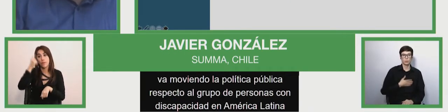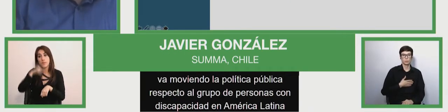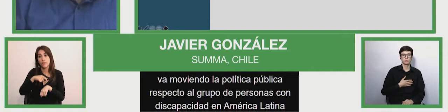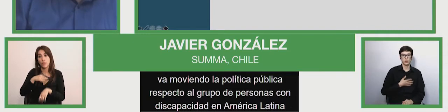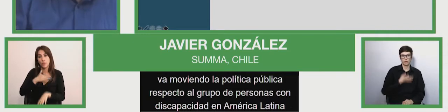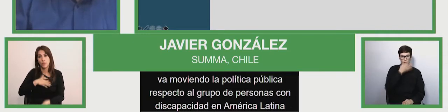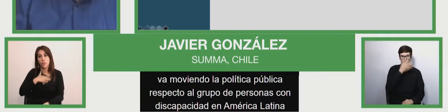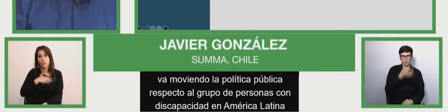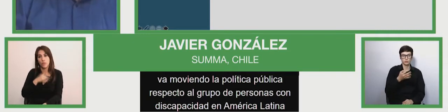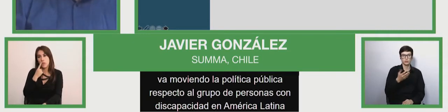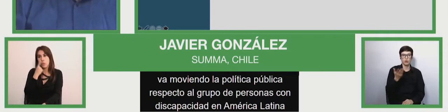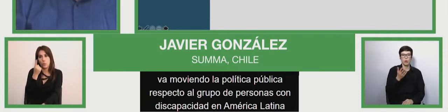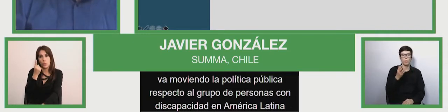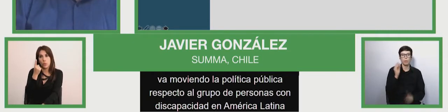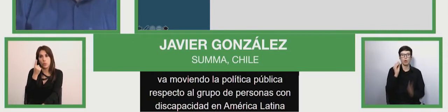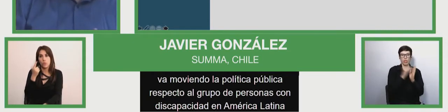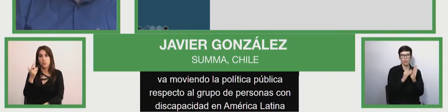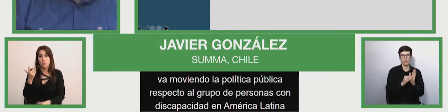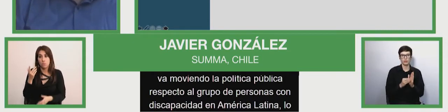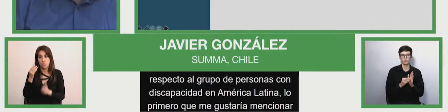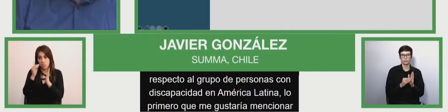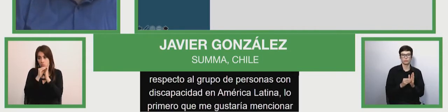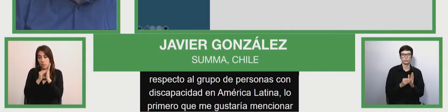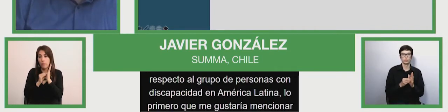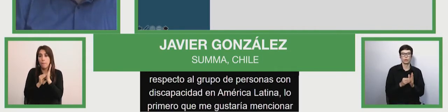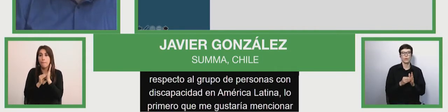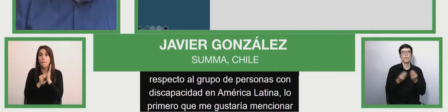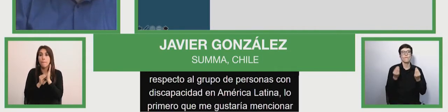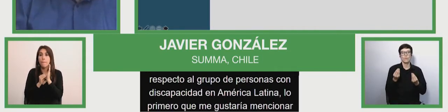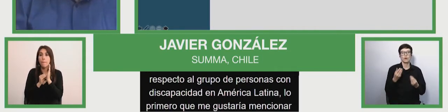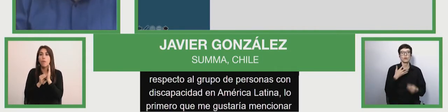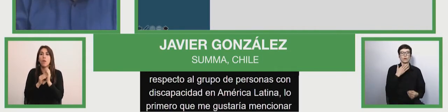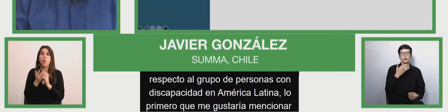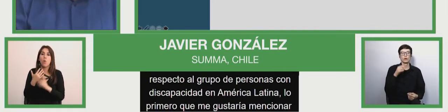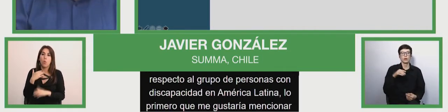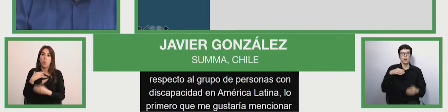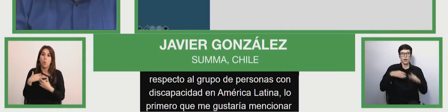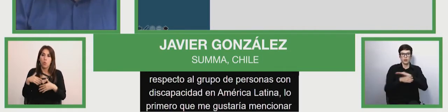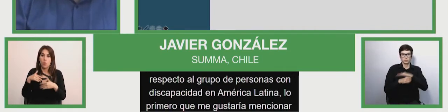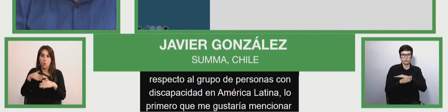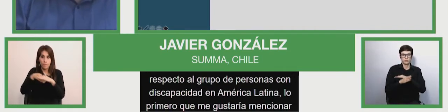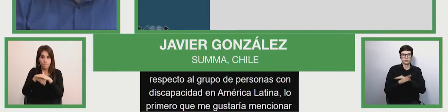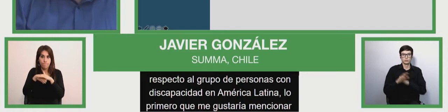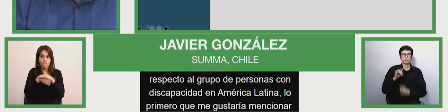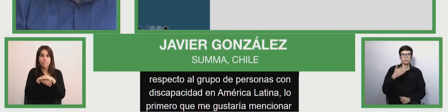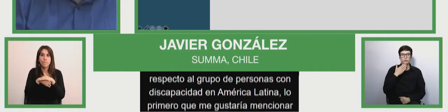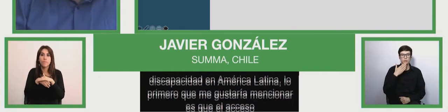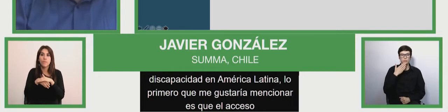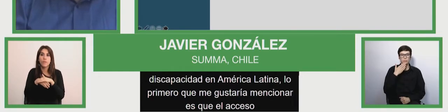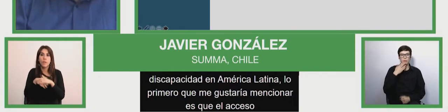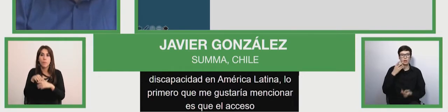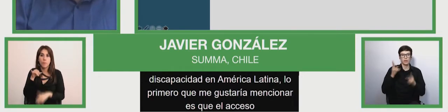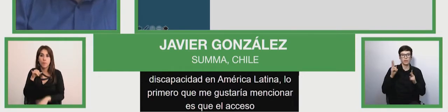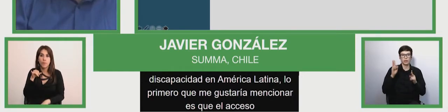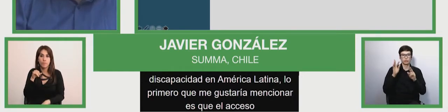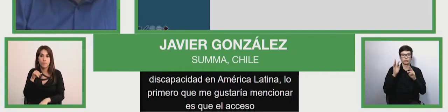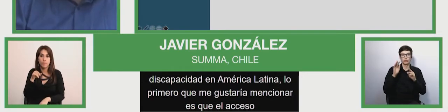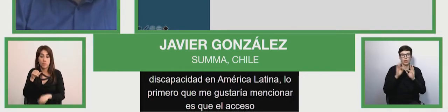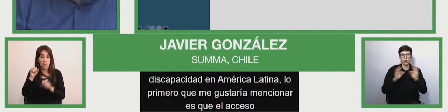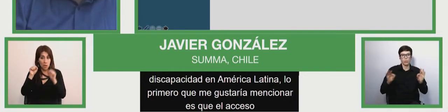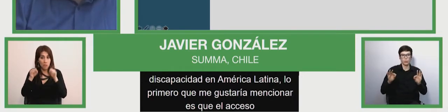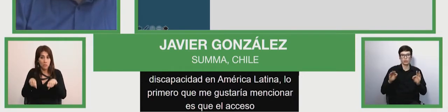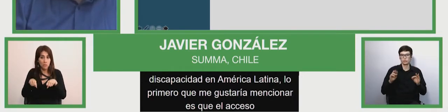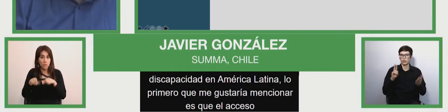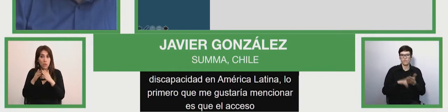access, and therefore the right to education is under